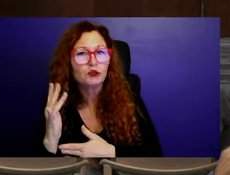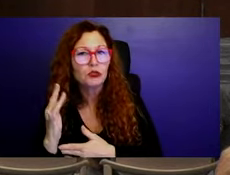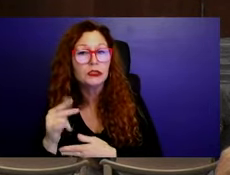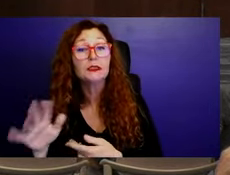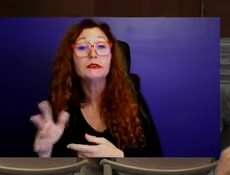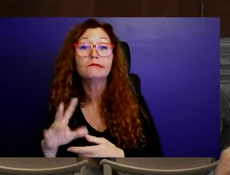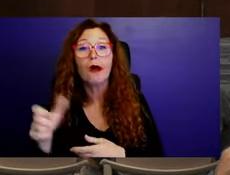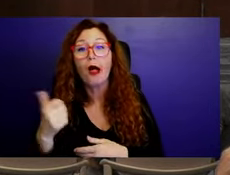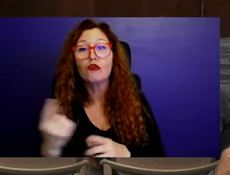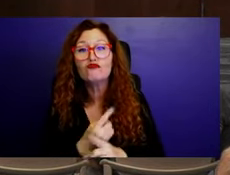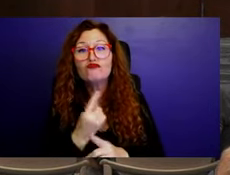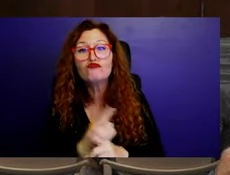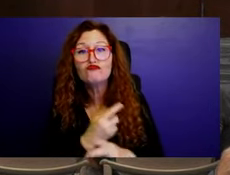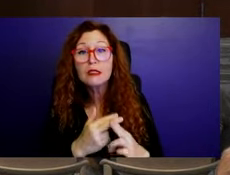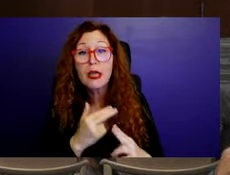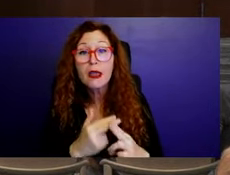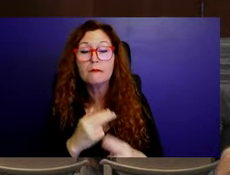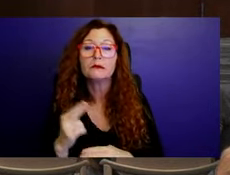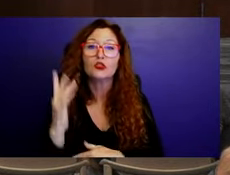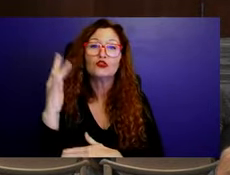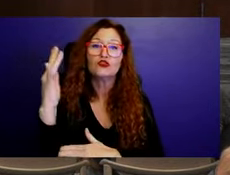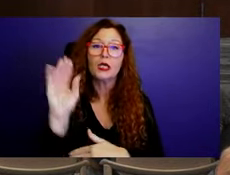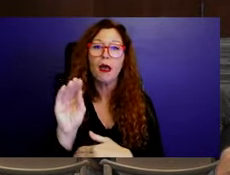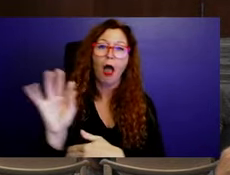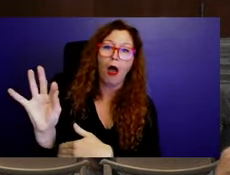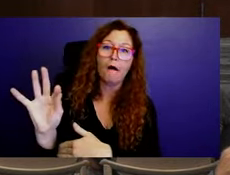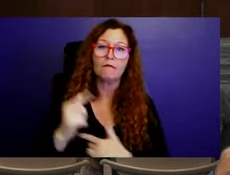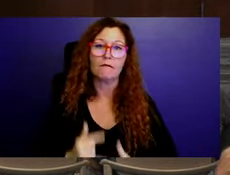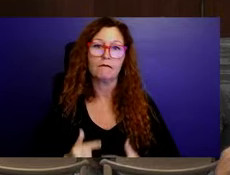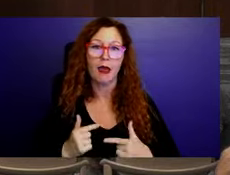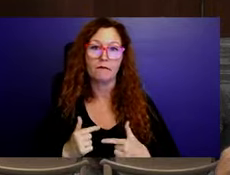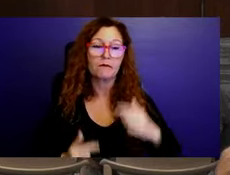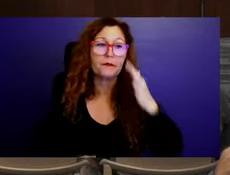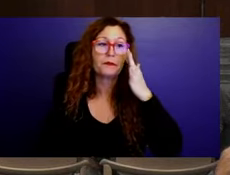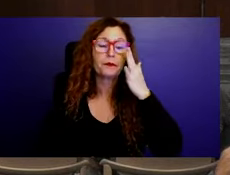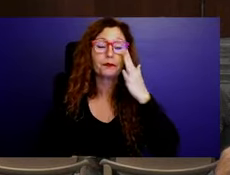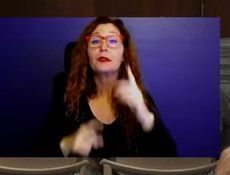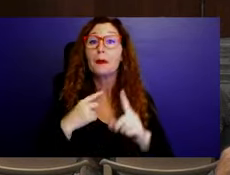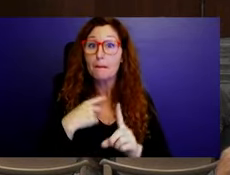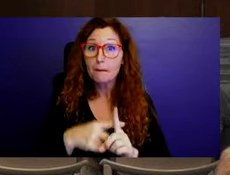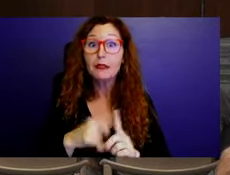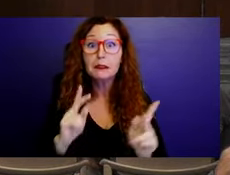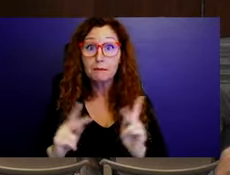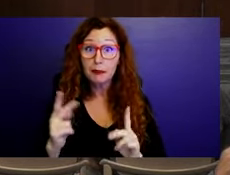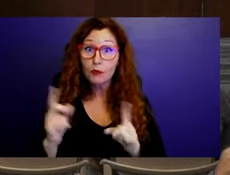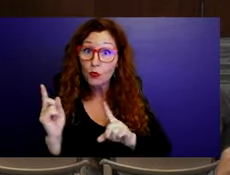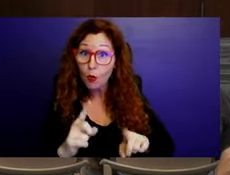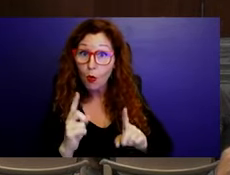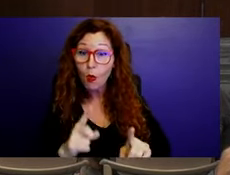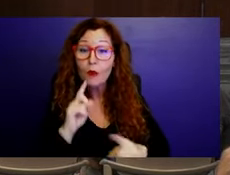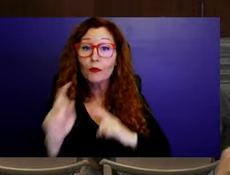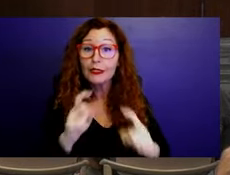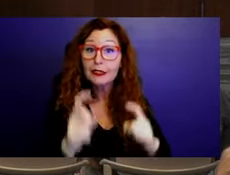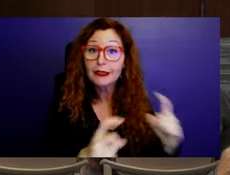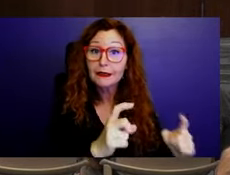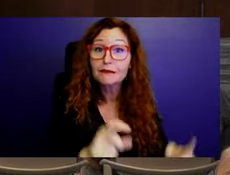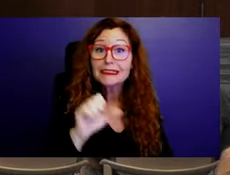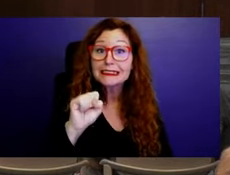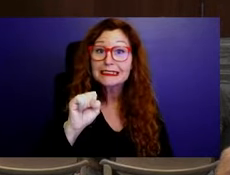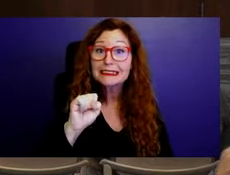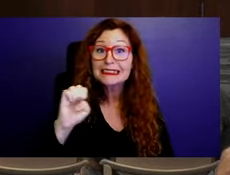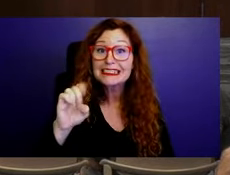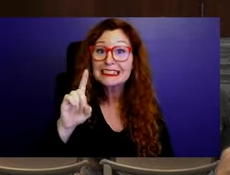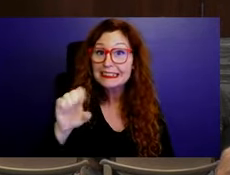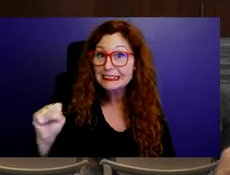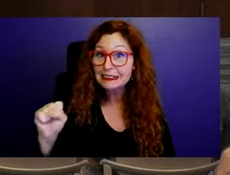Garden. They will also be giving away wax myrtle tree seedlings, and whereas trees providing countless benefits by